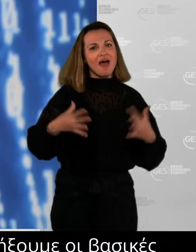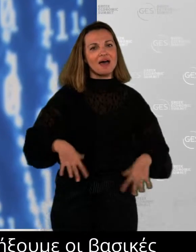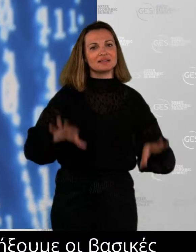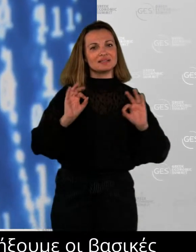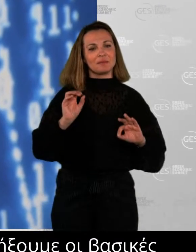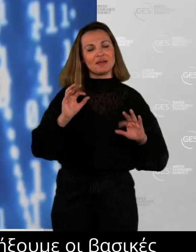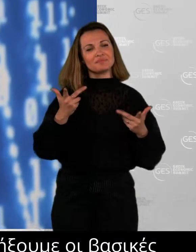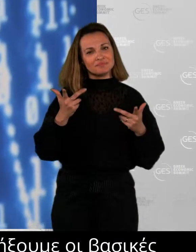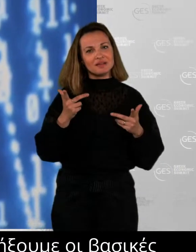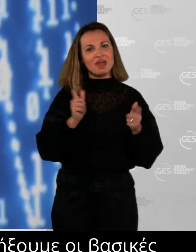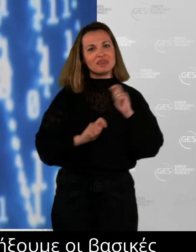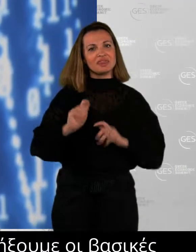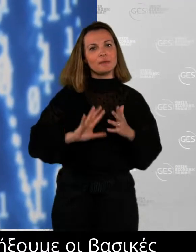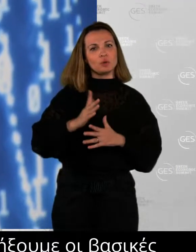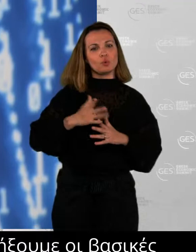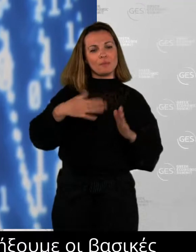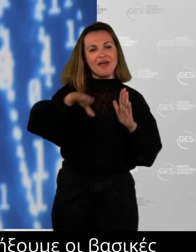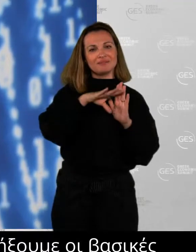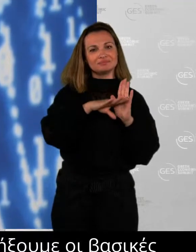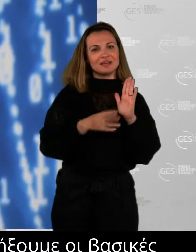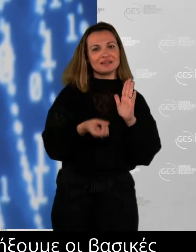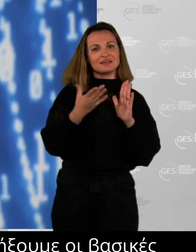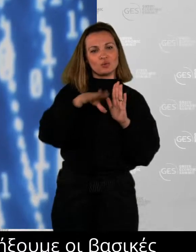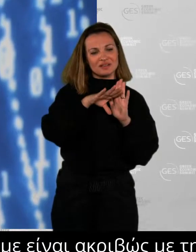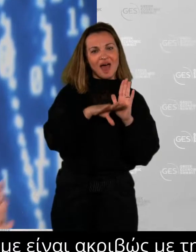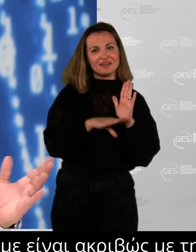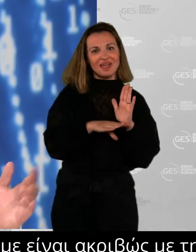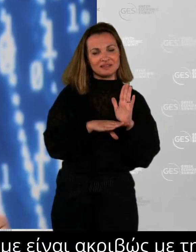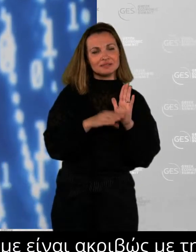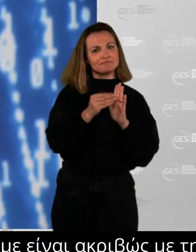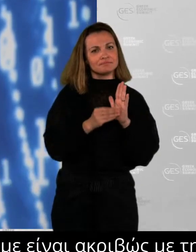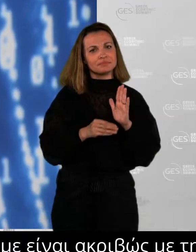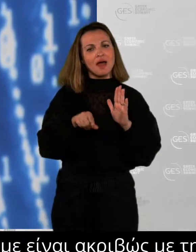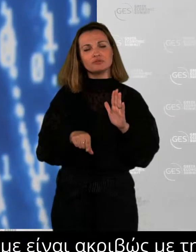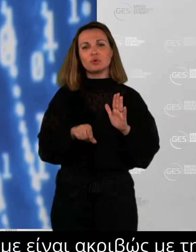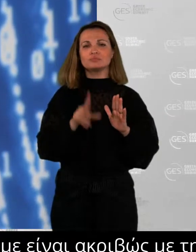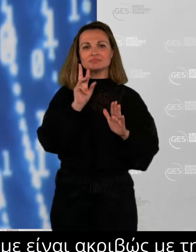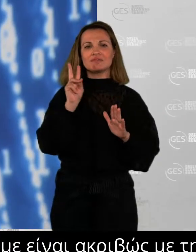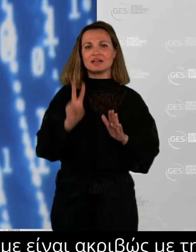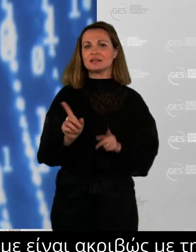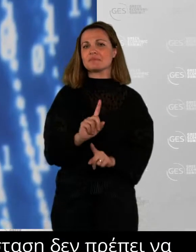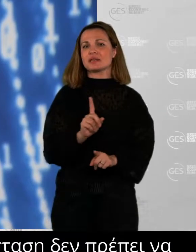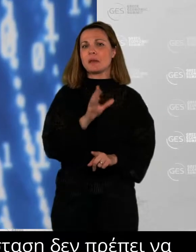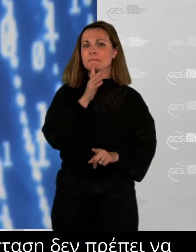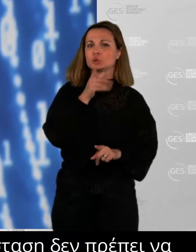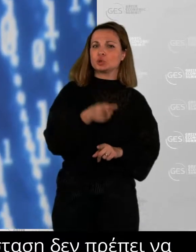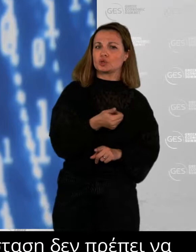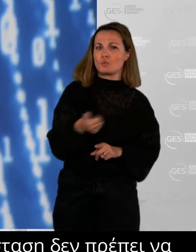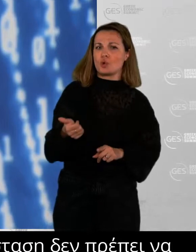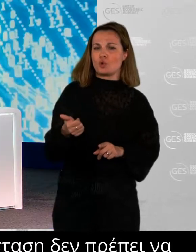not a temporary setback. And I do share the view that, you know, both co-panels said actually that this is an opportunity, right?